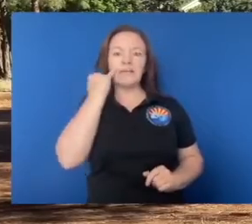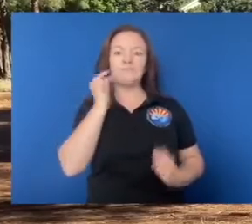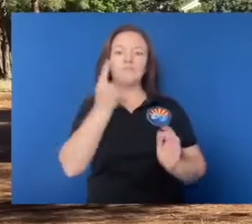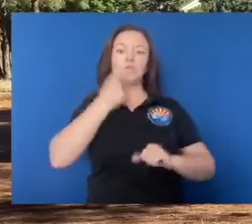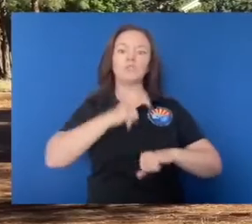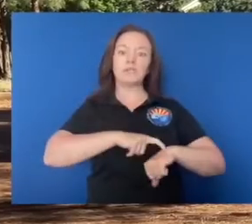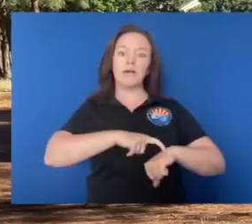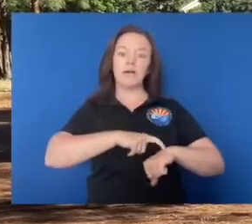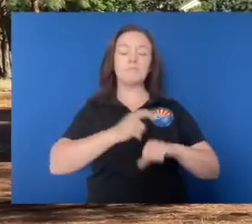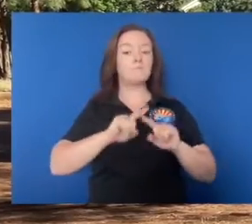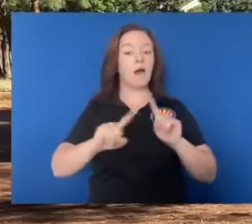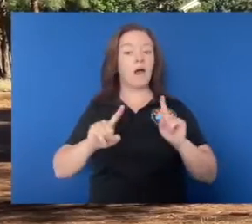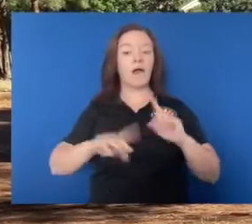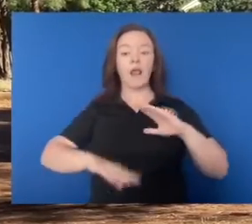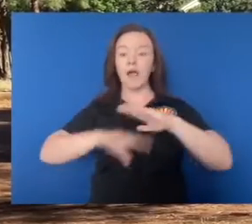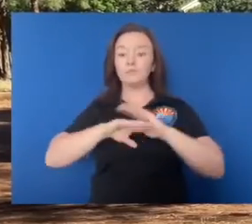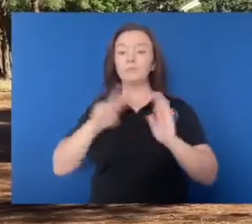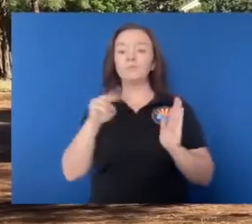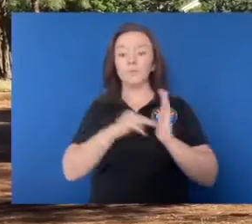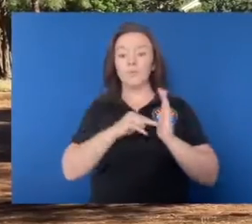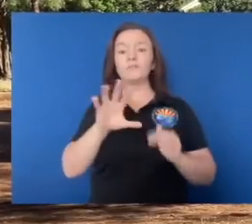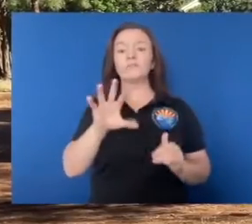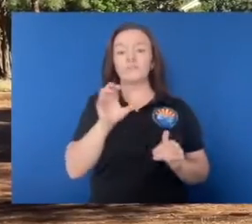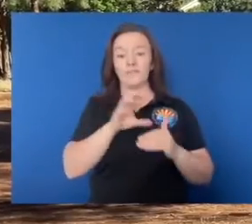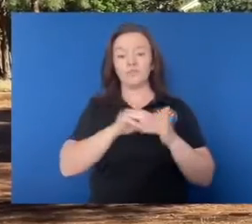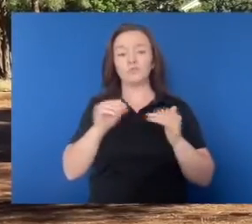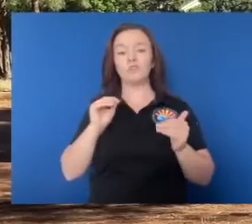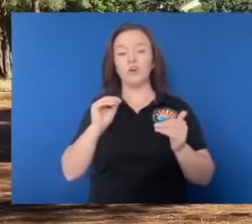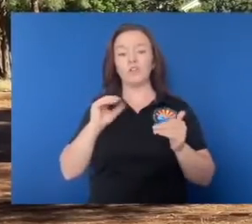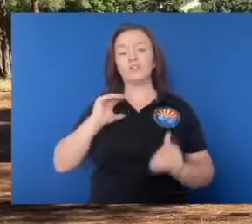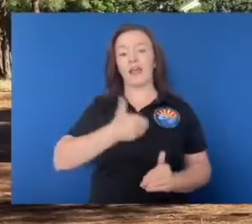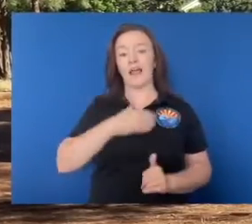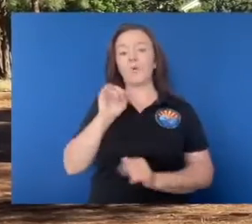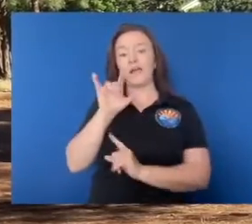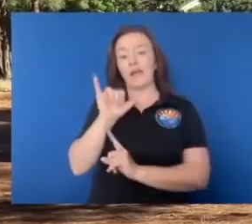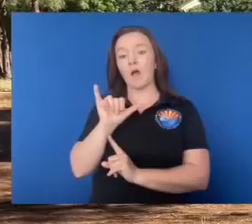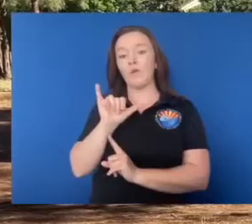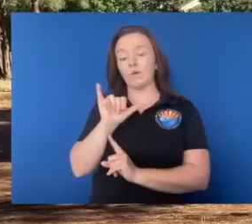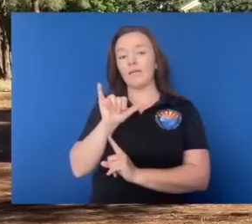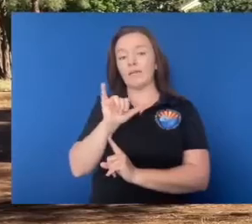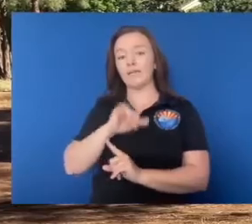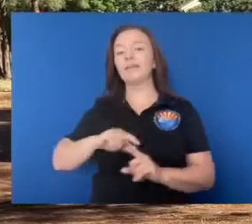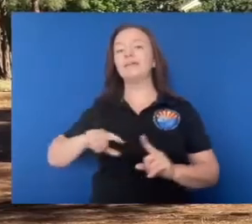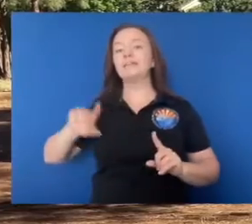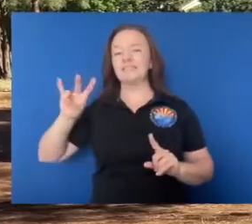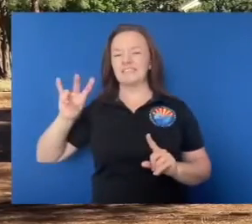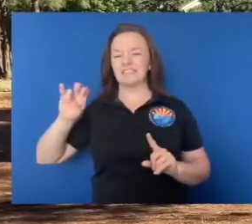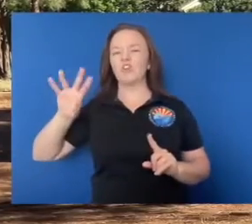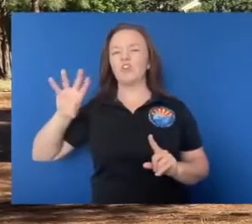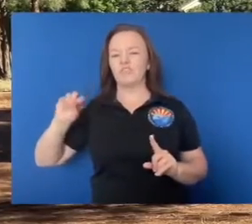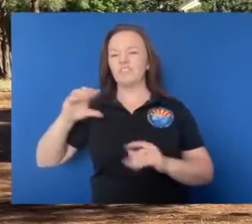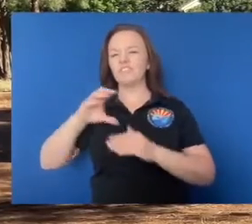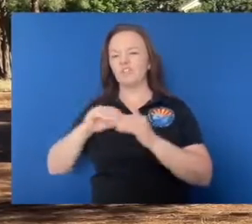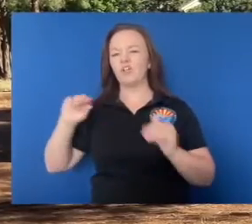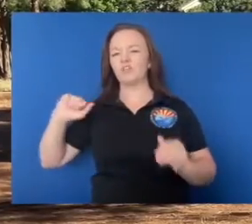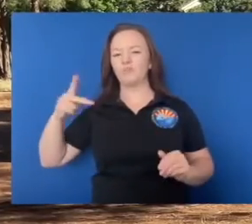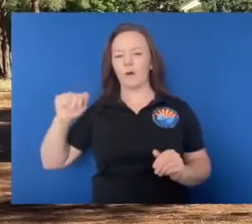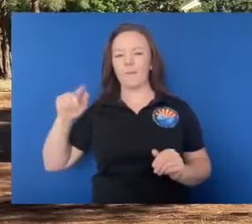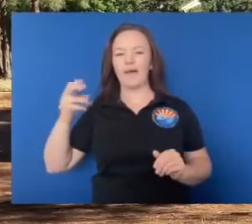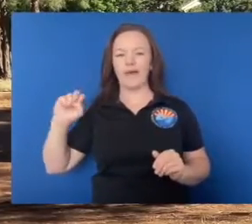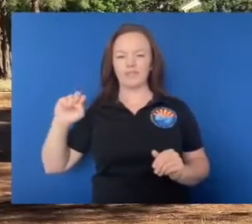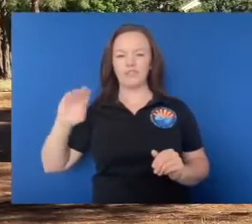first offense. They can go up to $2,500 in Navajo County and up to $750 in Apache County. And again,